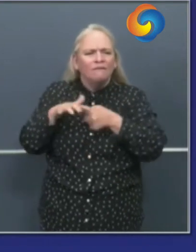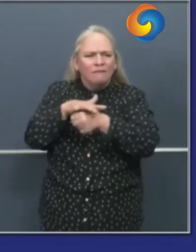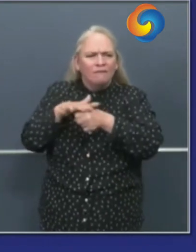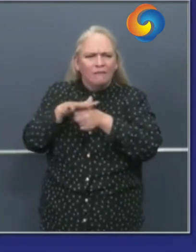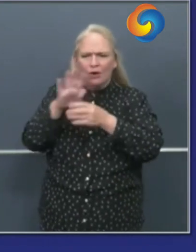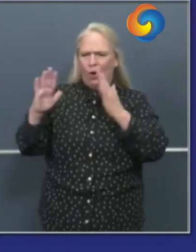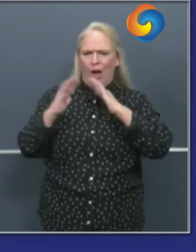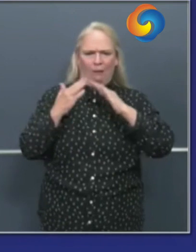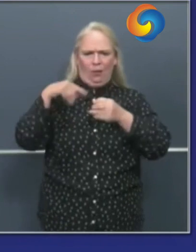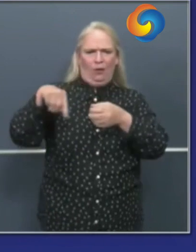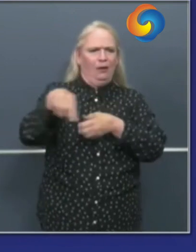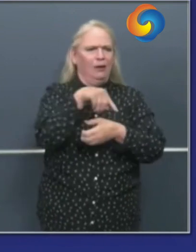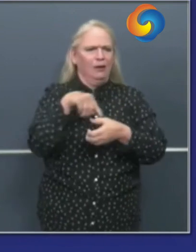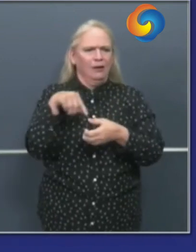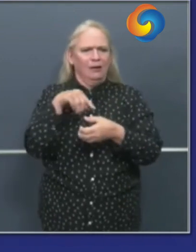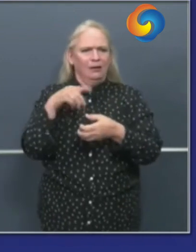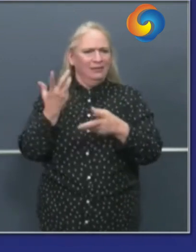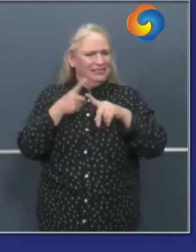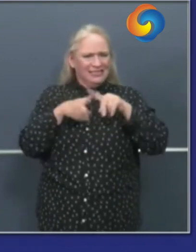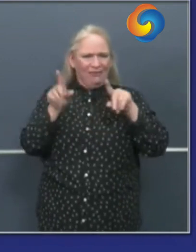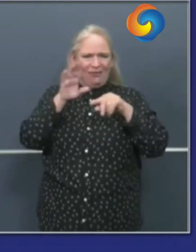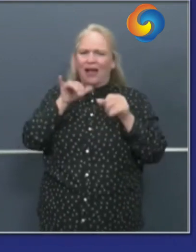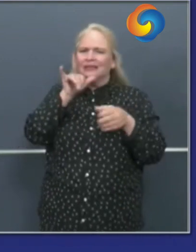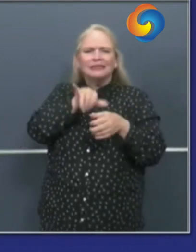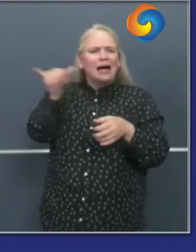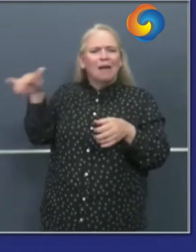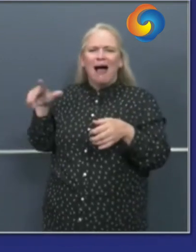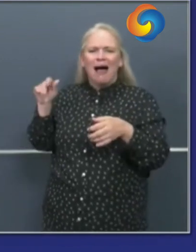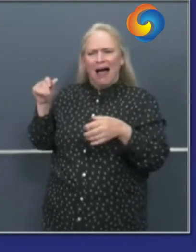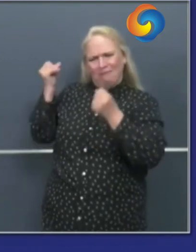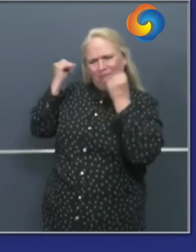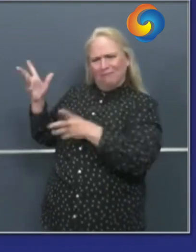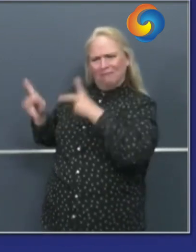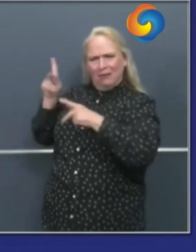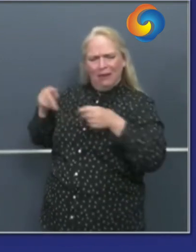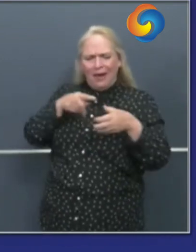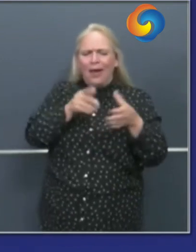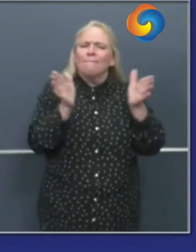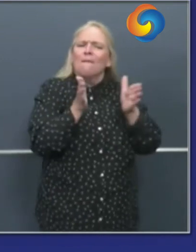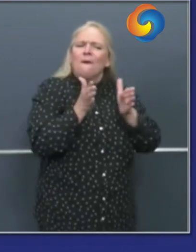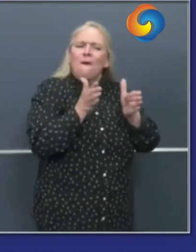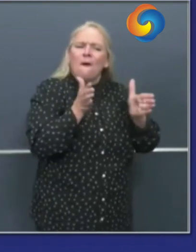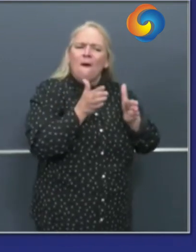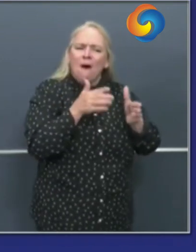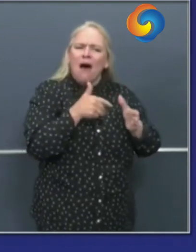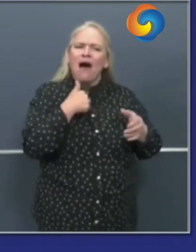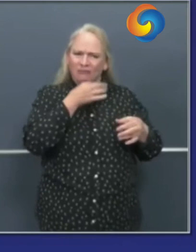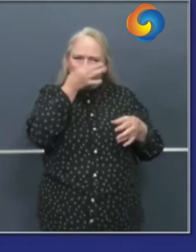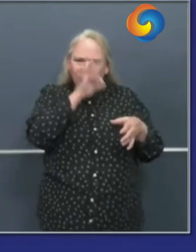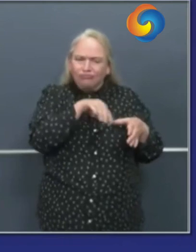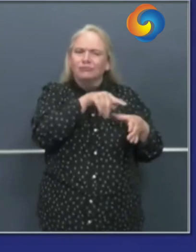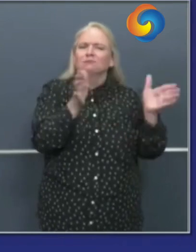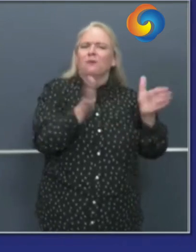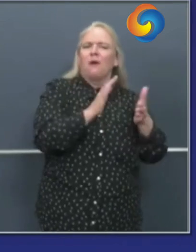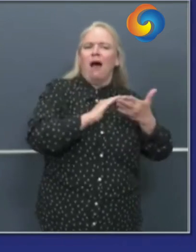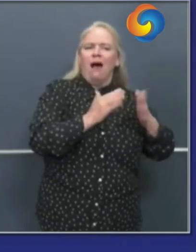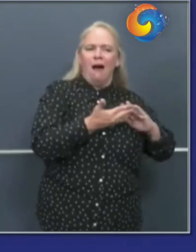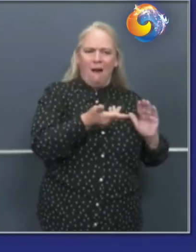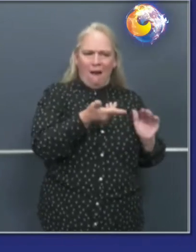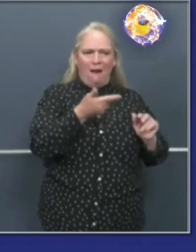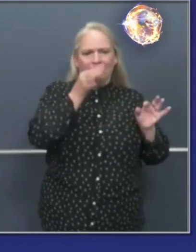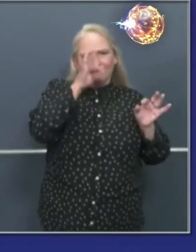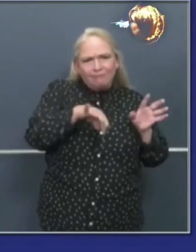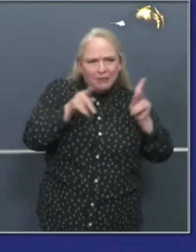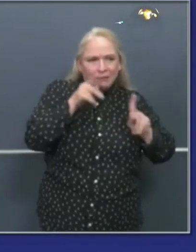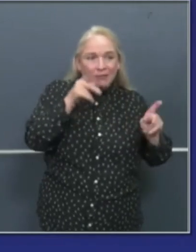available to are quite distinctive and you could imagine where you have an increase of just a few patients in your icus in sutter that